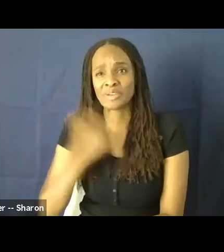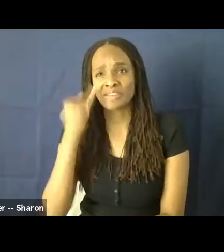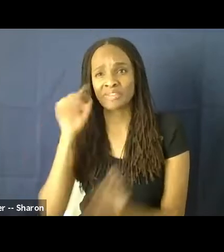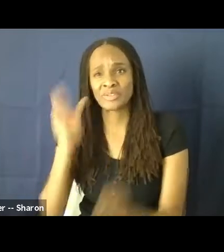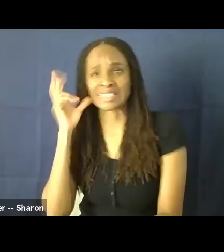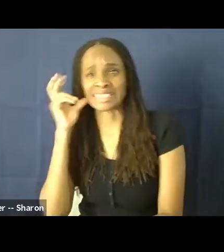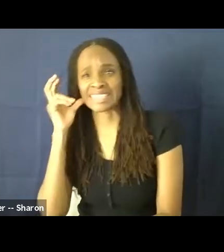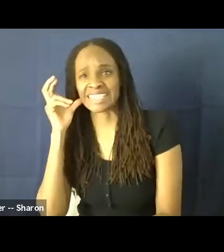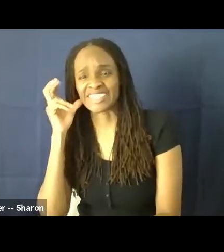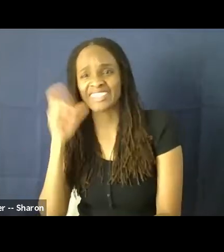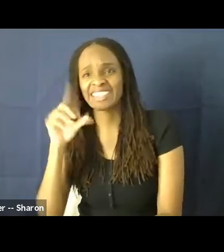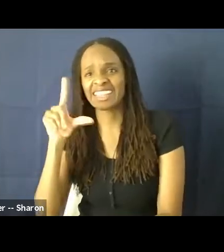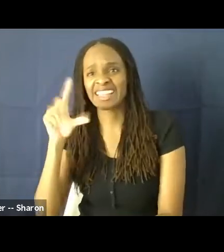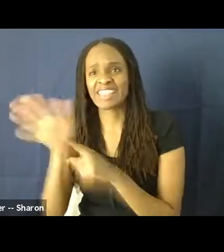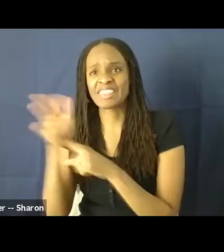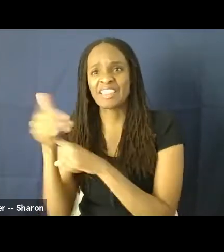leaf blower outside.